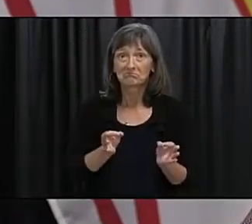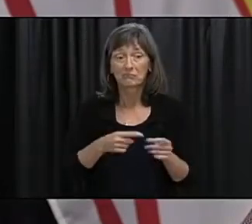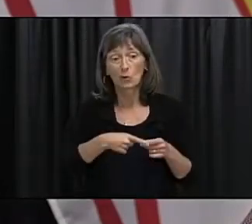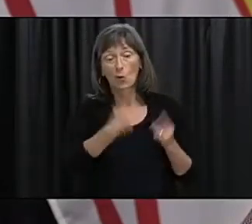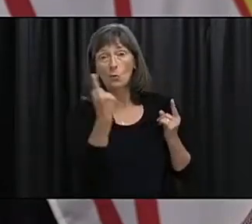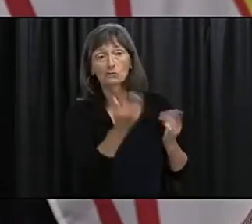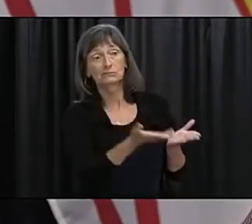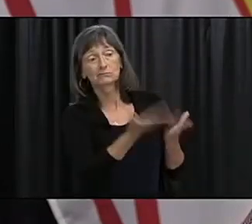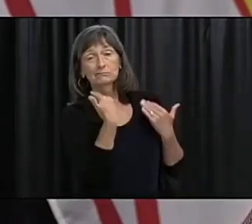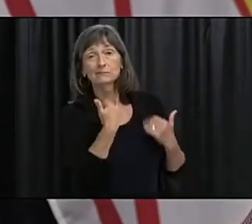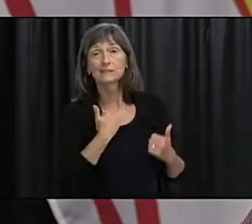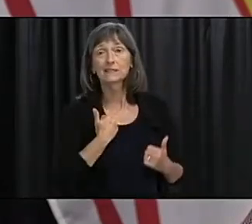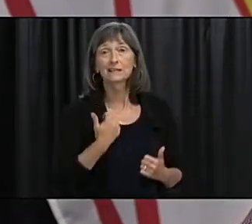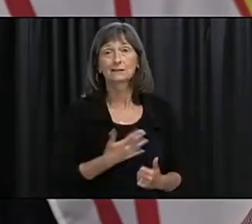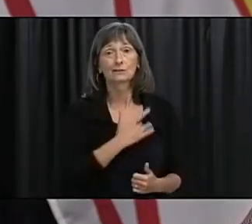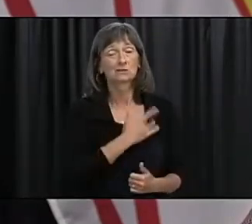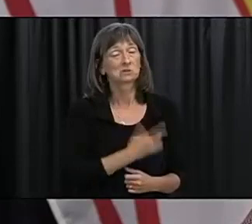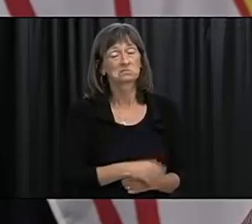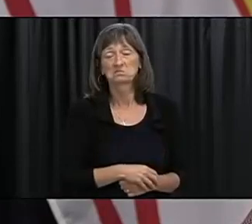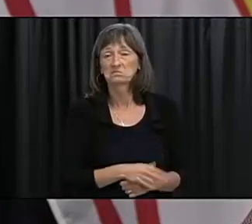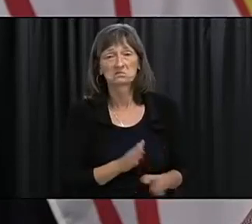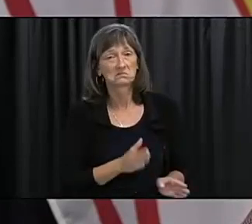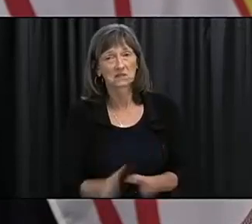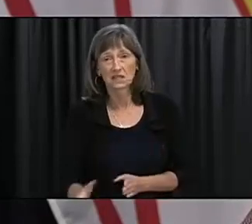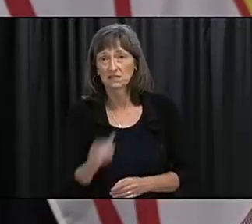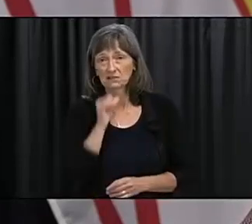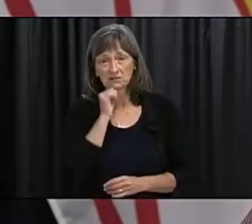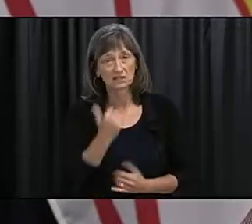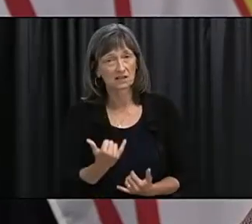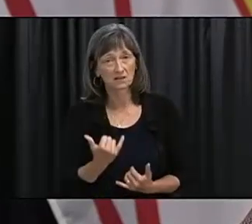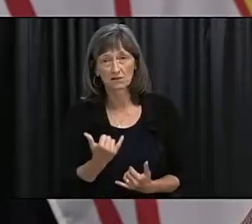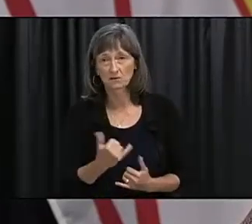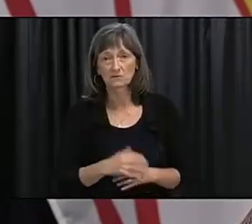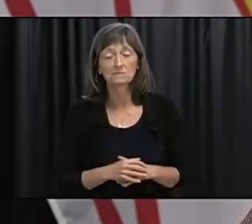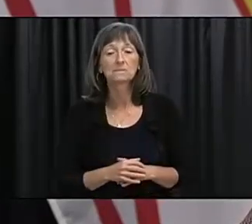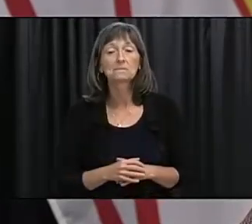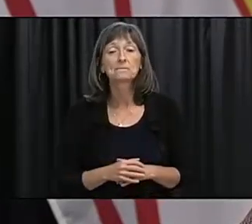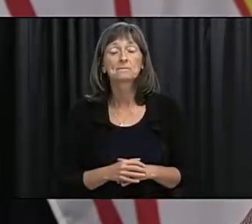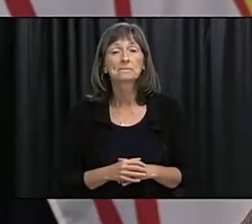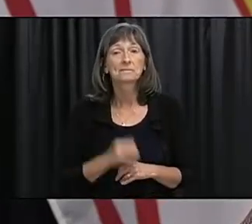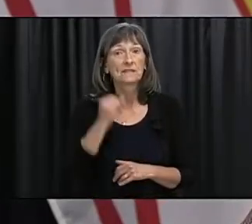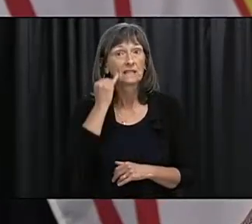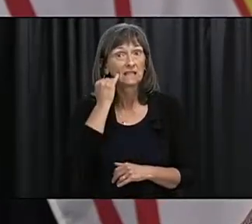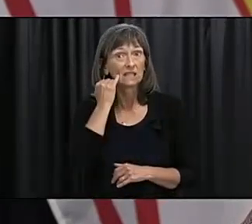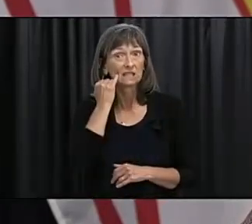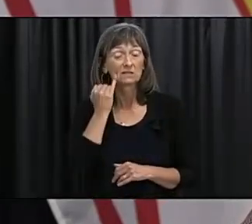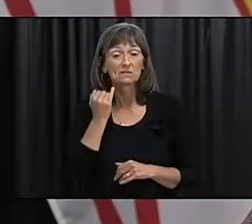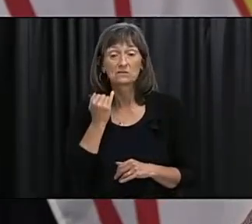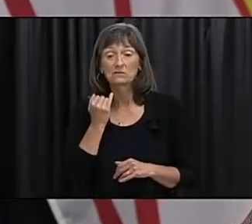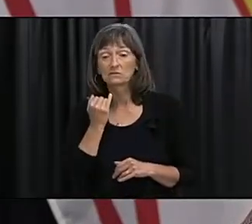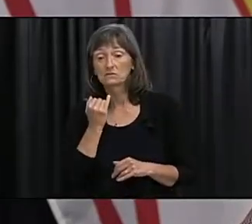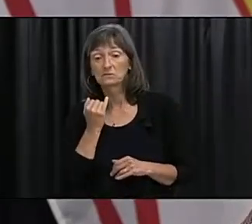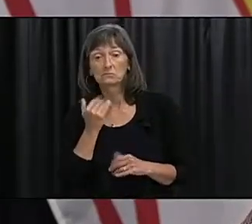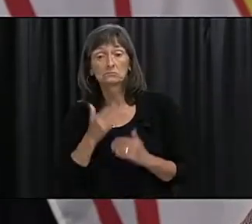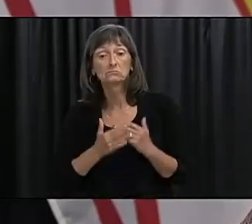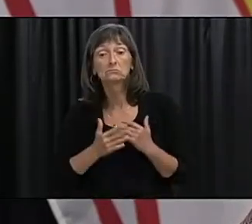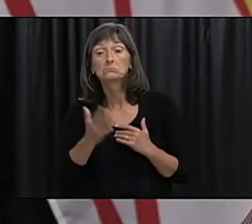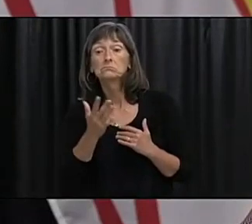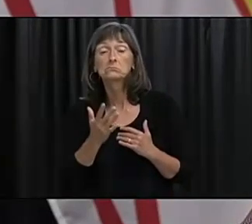decision as I said to open up to other Canadian jurisdictions and in this particular case if indeed there was a decision to make any